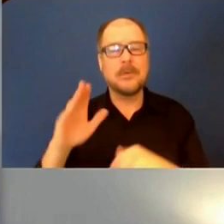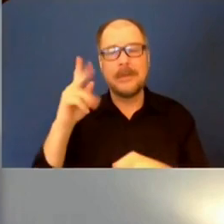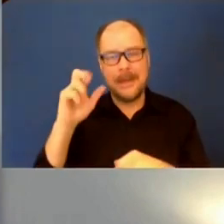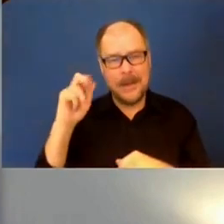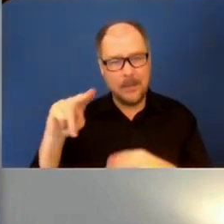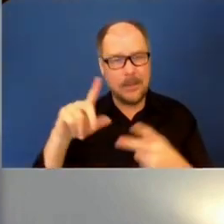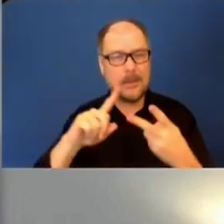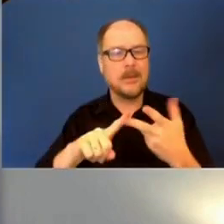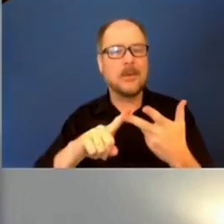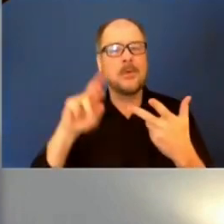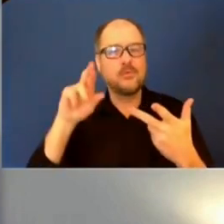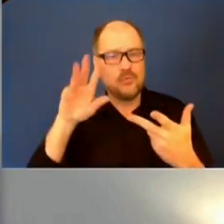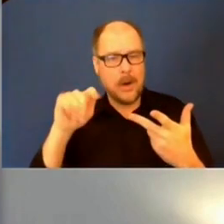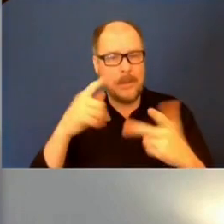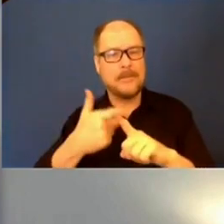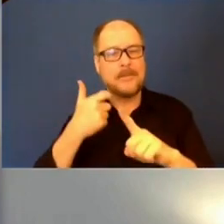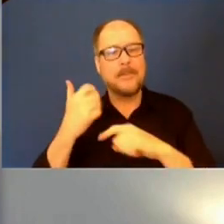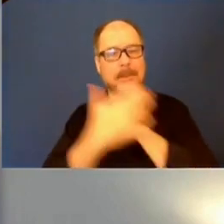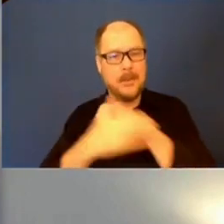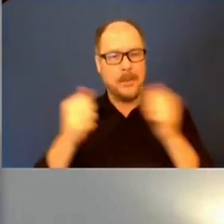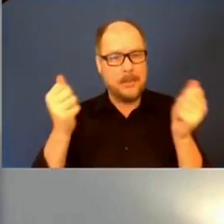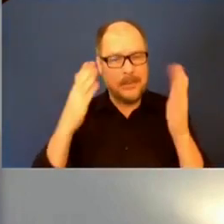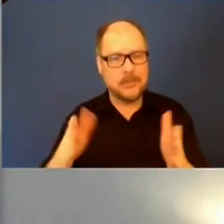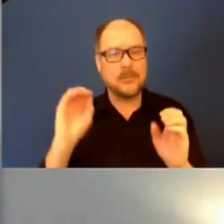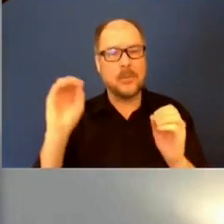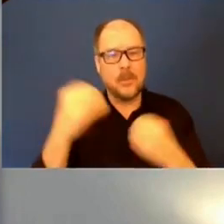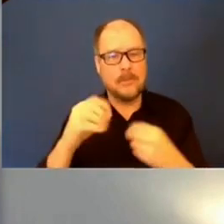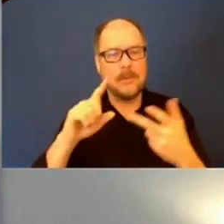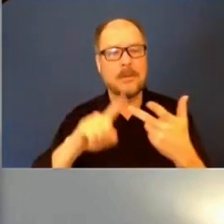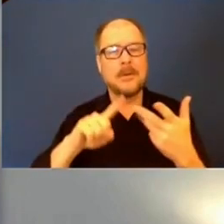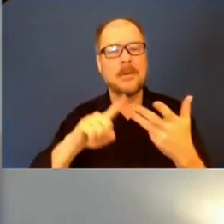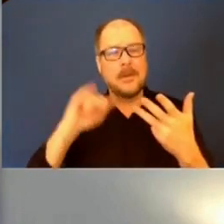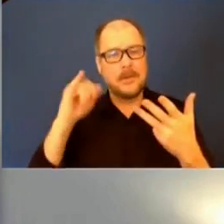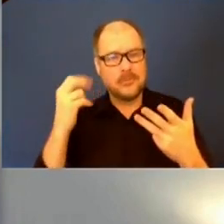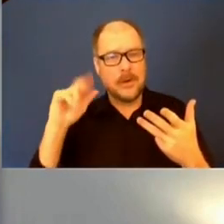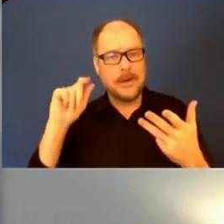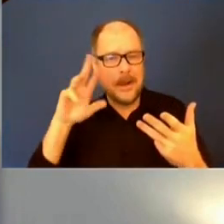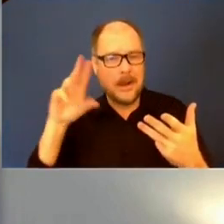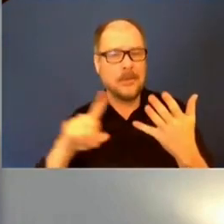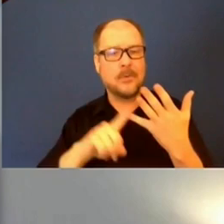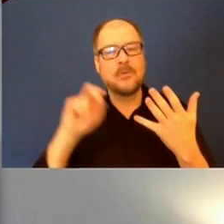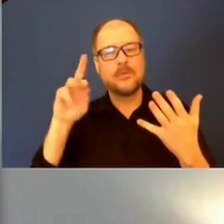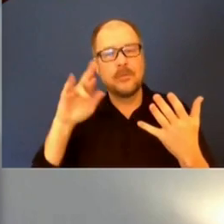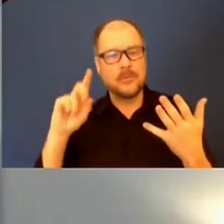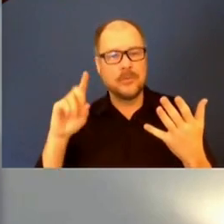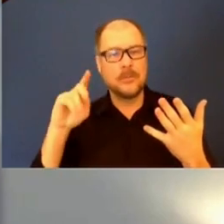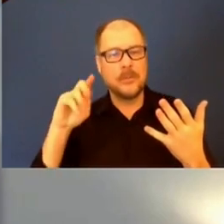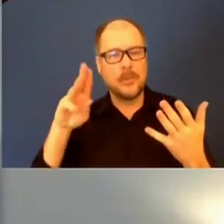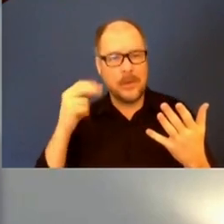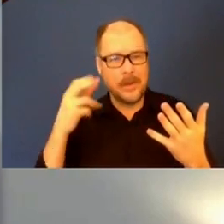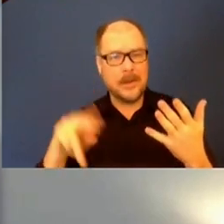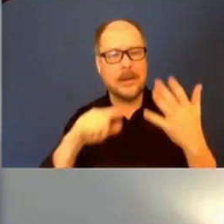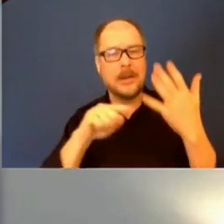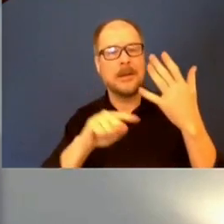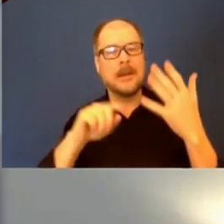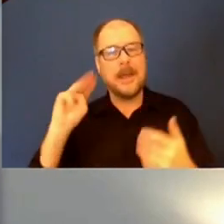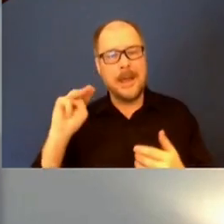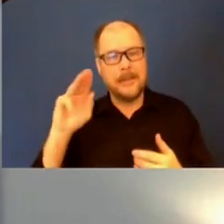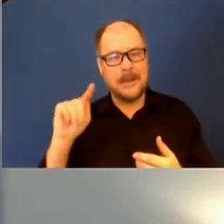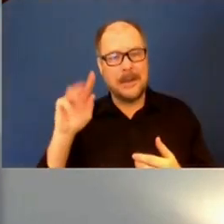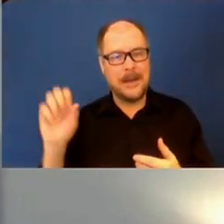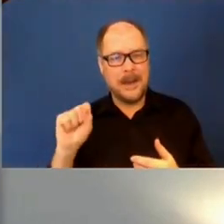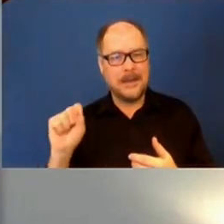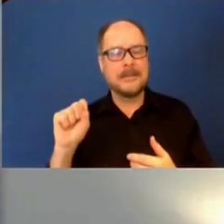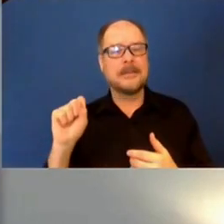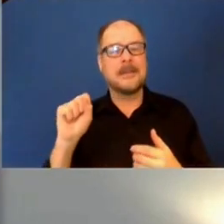Robert Nesbitt from the county manager's office, John Eller, Greg Tanner, Richard Buchanan, and our MTS bus drivers from the Department of